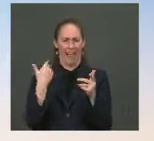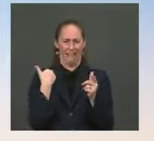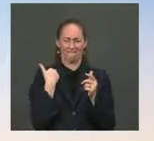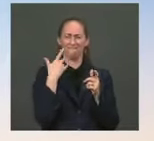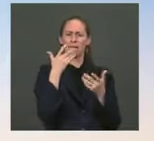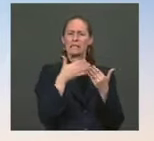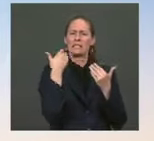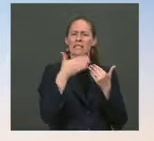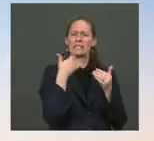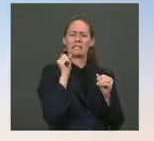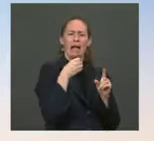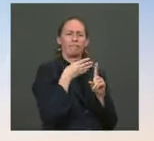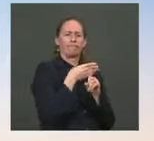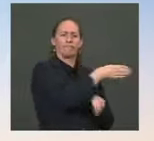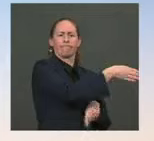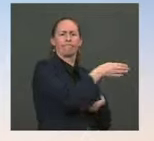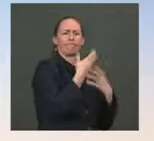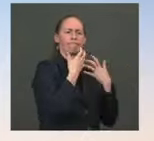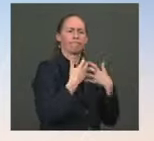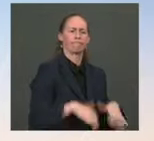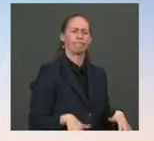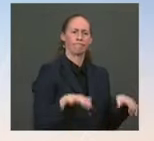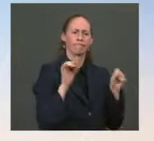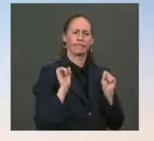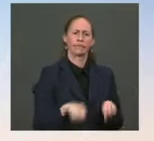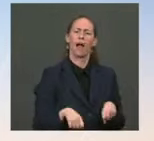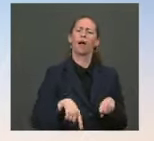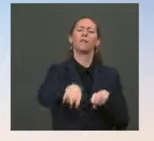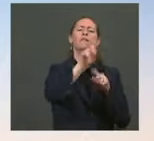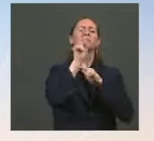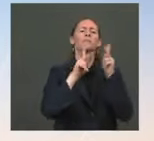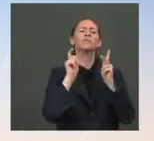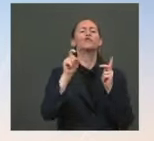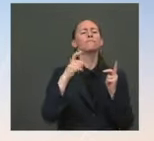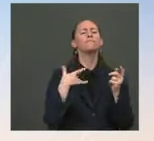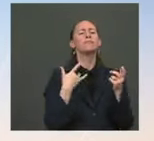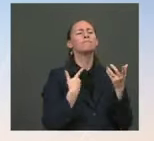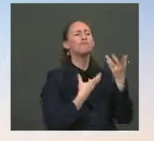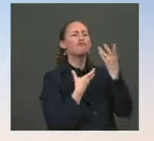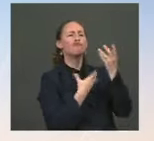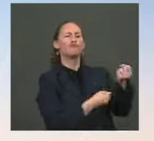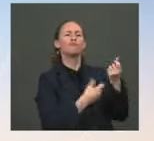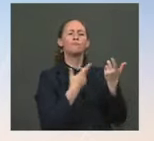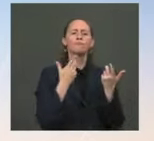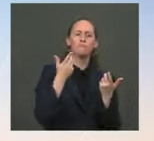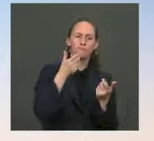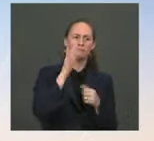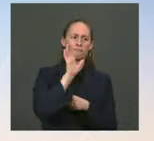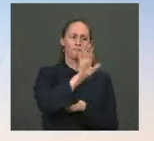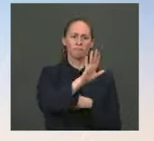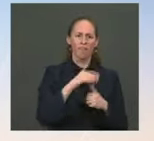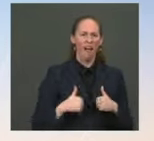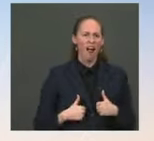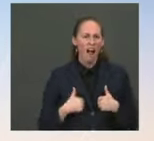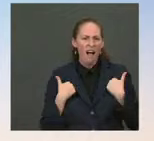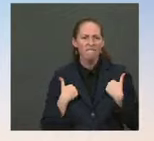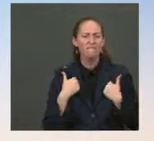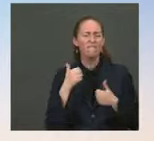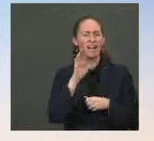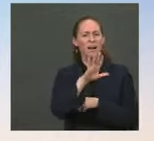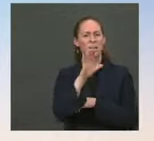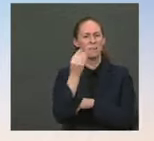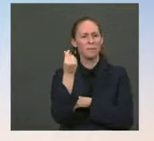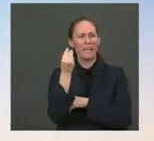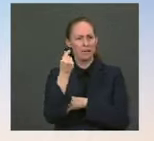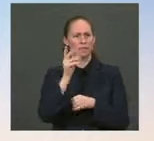ensure that there is confidence from the American people about their own checking accounts or about their own retirement savings. That's something Republicans still